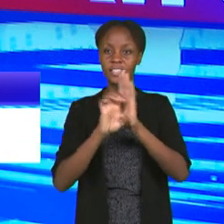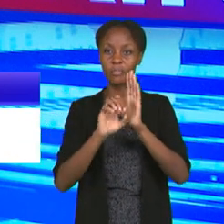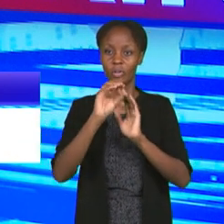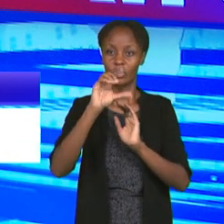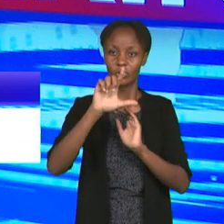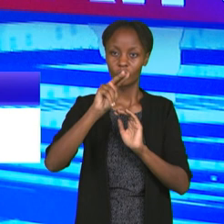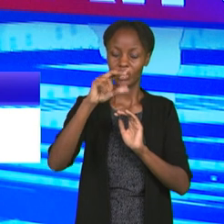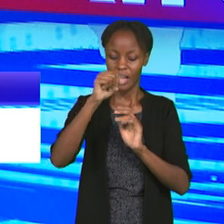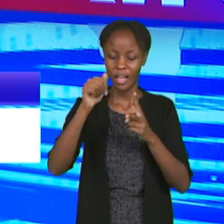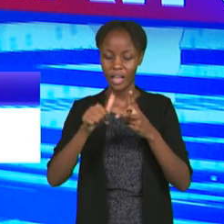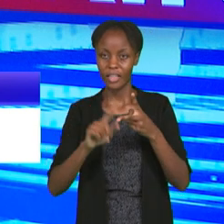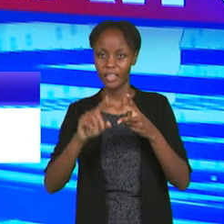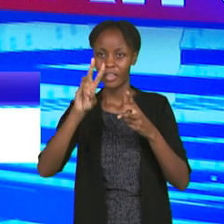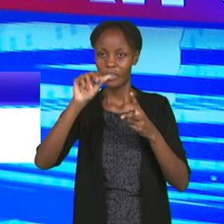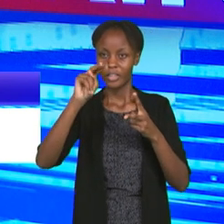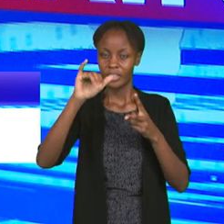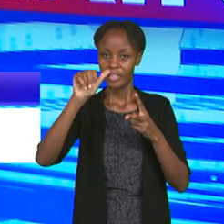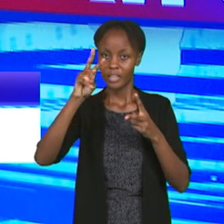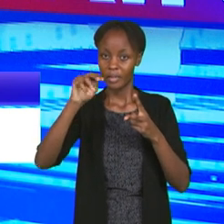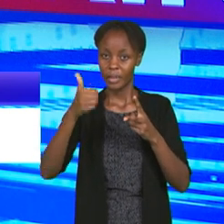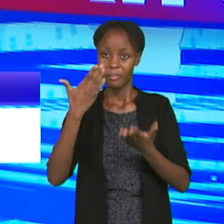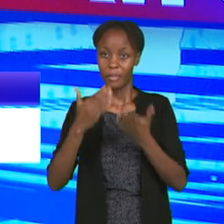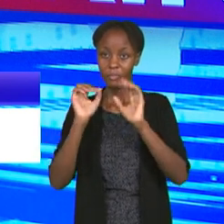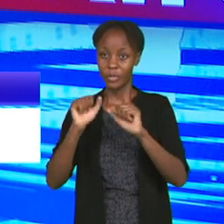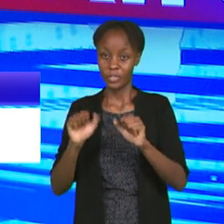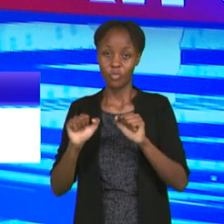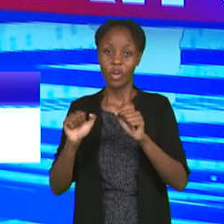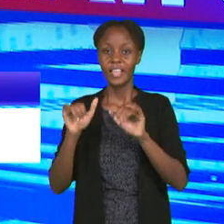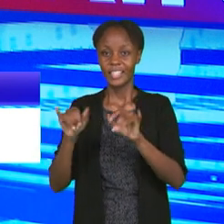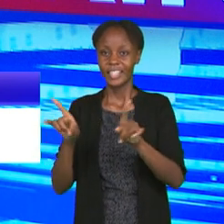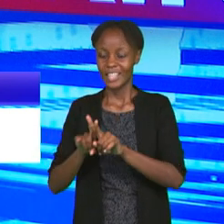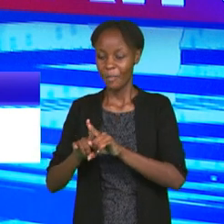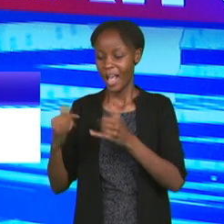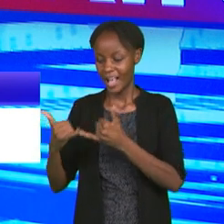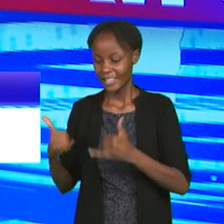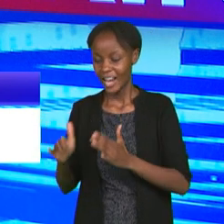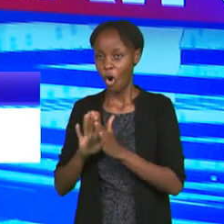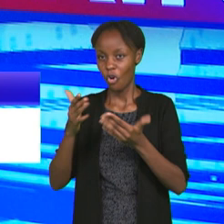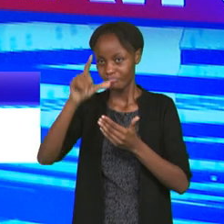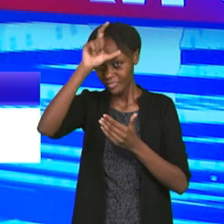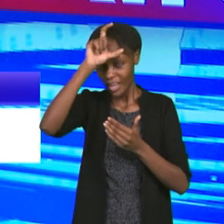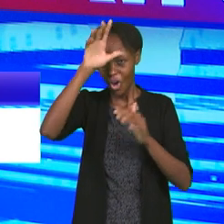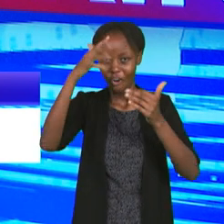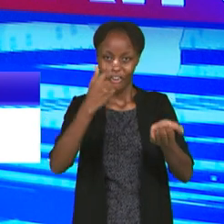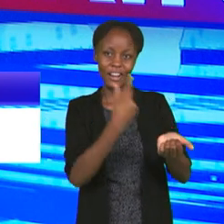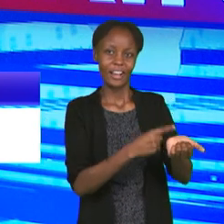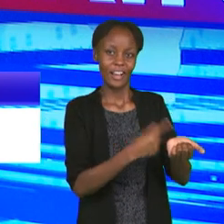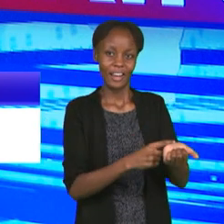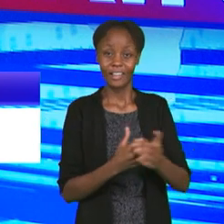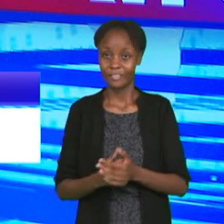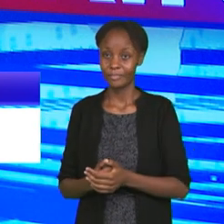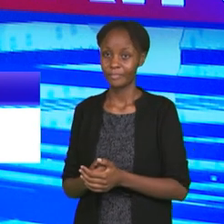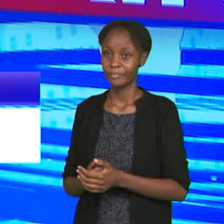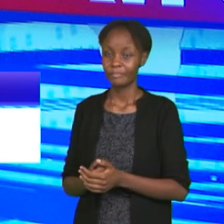the likes of Victor Wanyama, so that we be where Algeria and the likes of Egypt or even Ghana are. Daniel